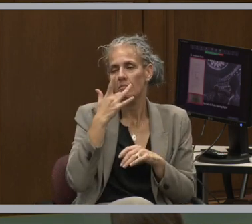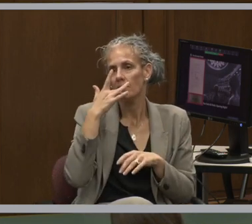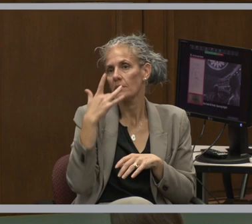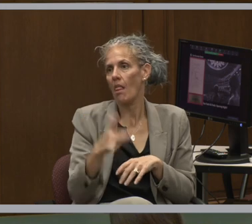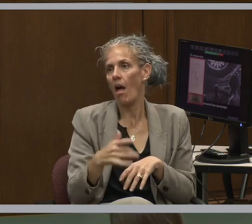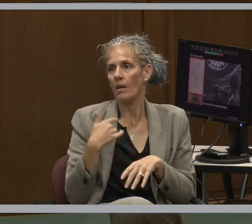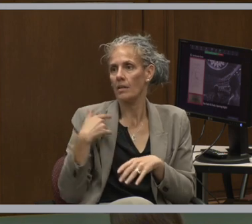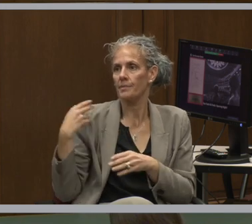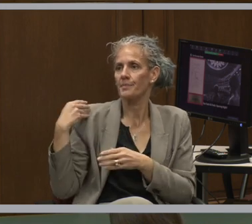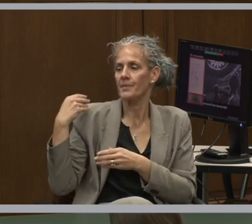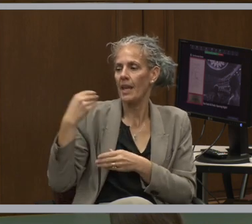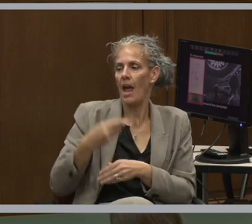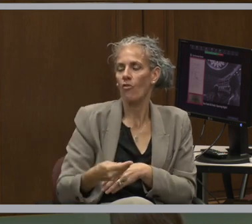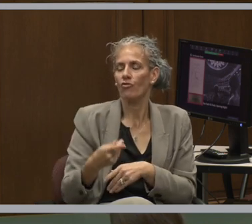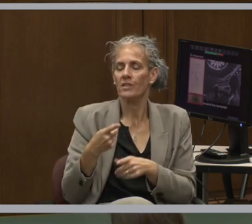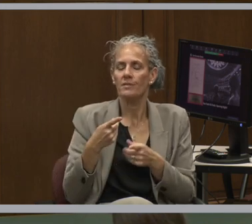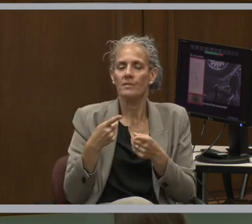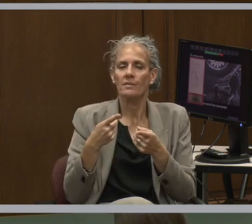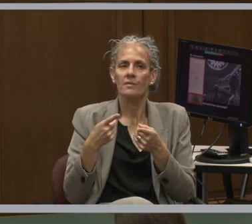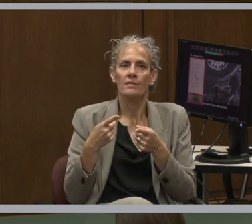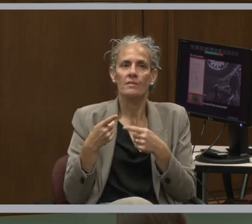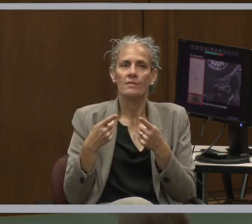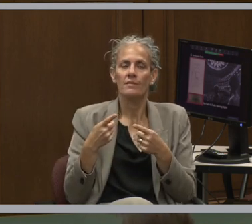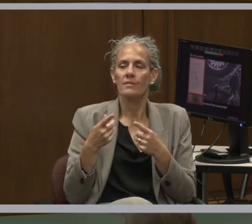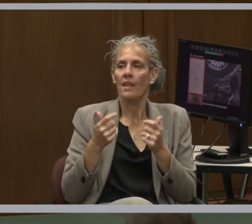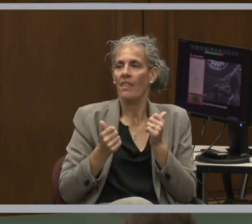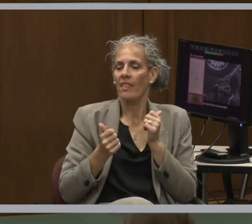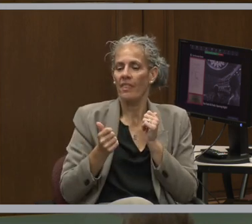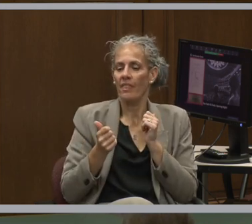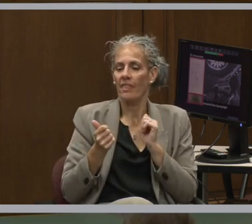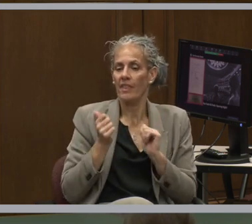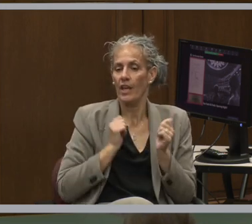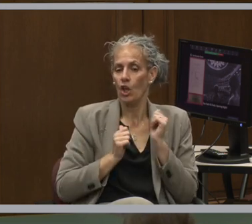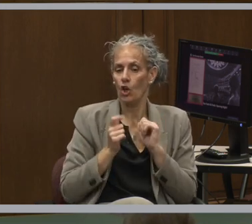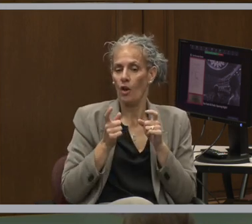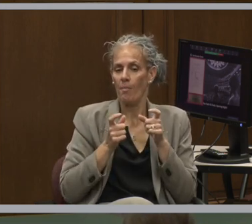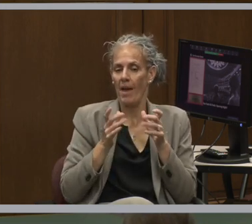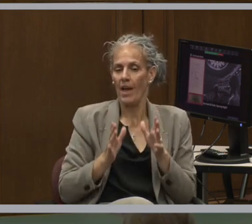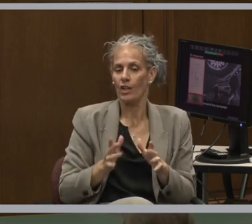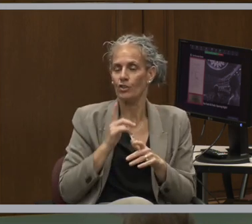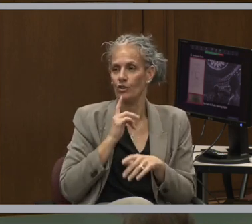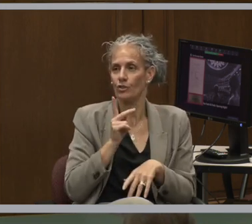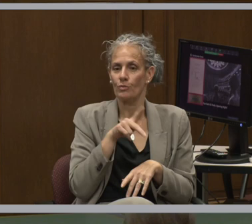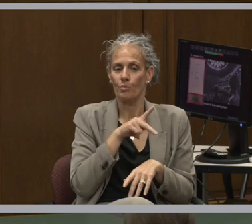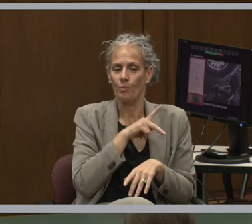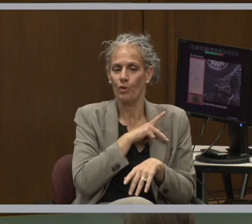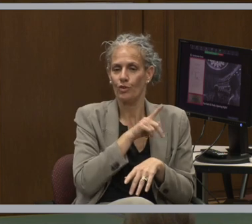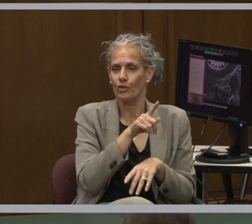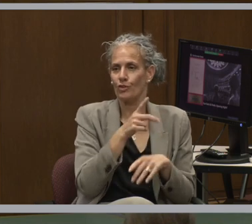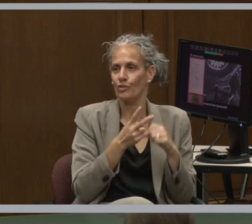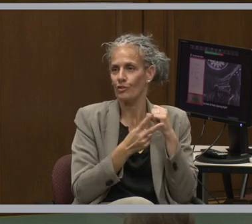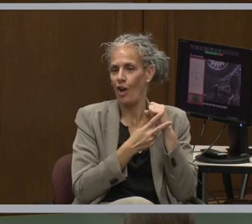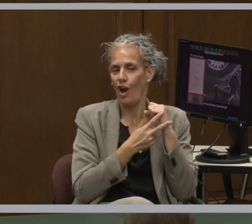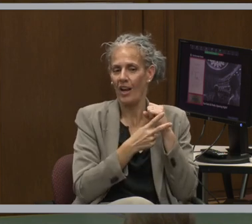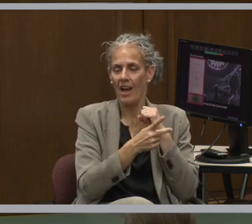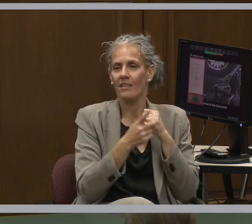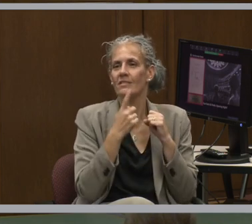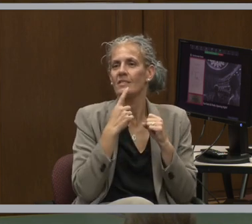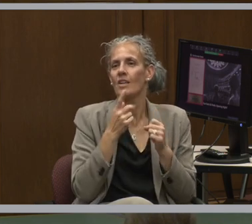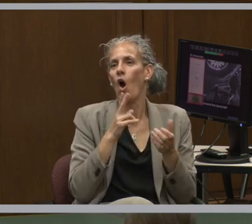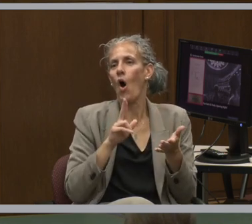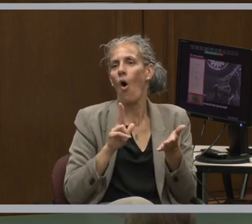inherit one of the theater manager's sort of personal archives. And that included an